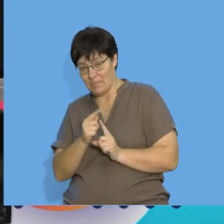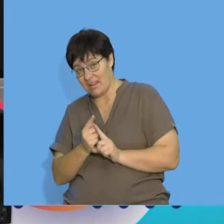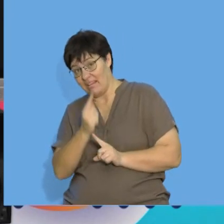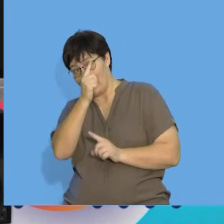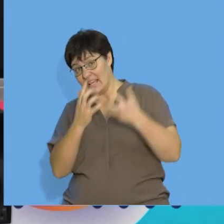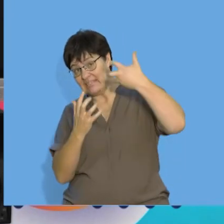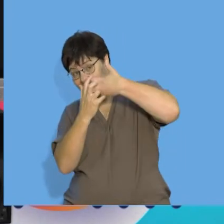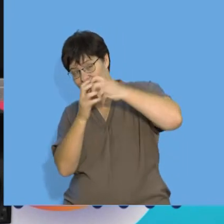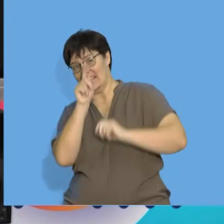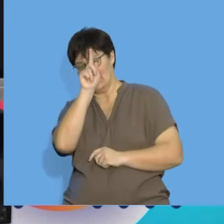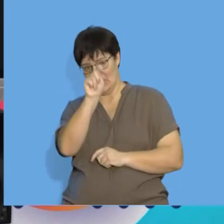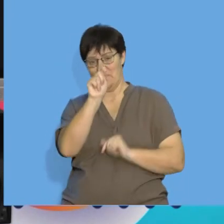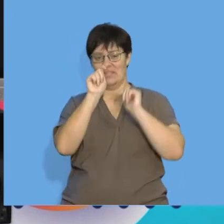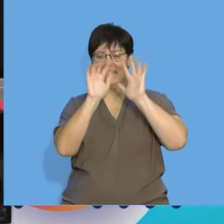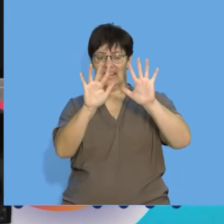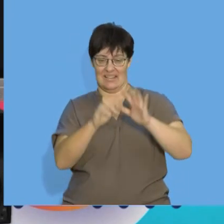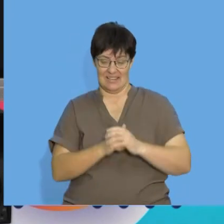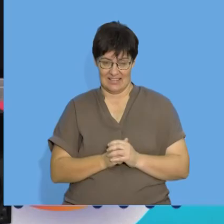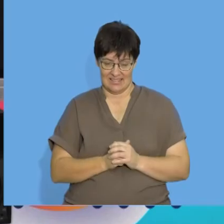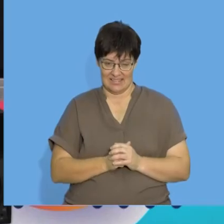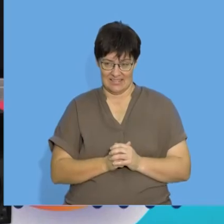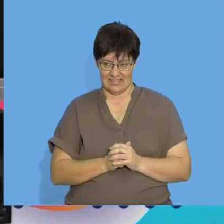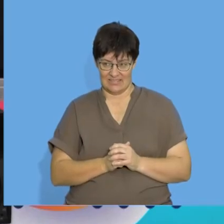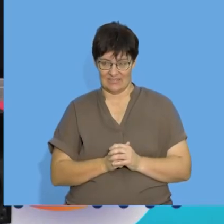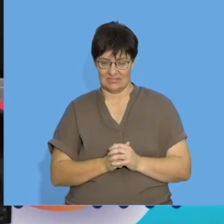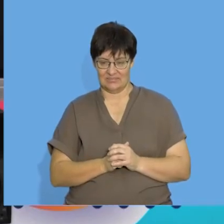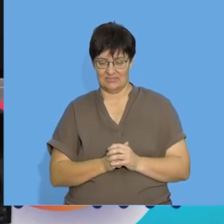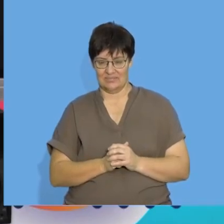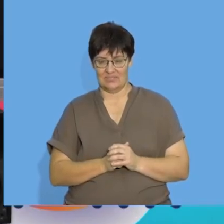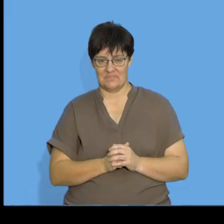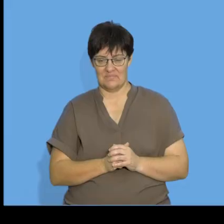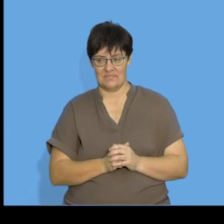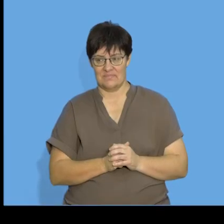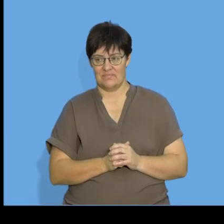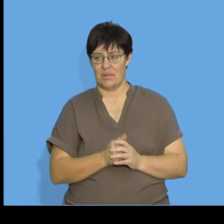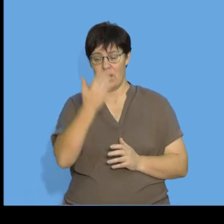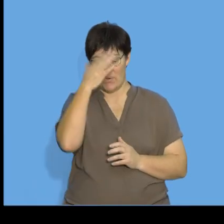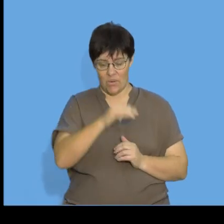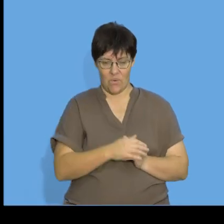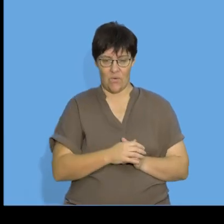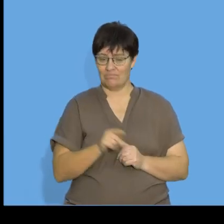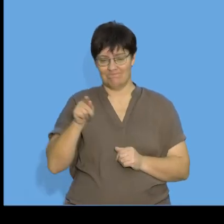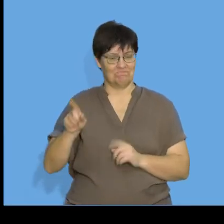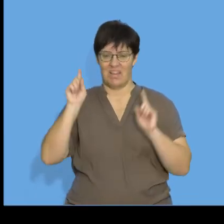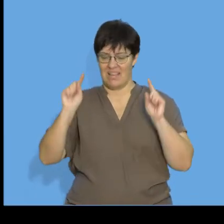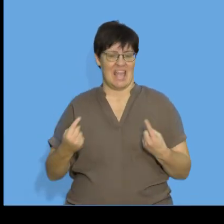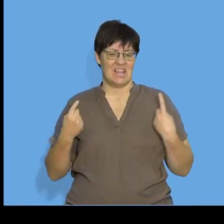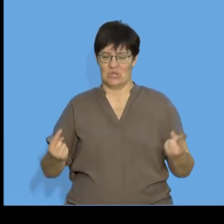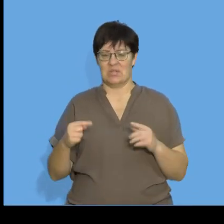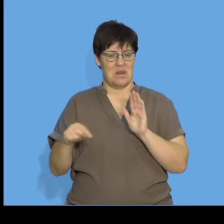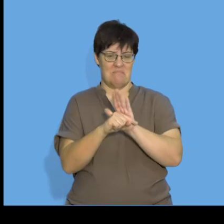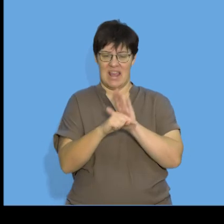it is the 10th term so let's write that down I know that n cannot